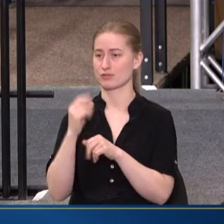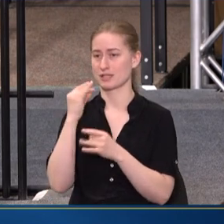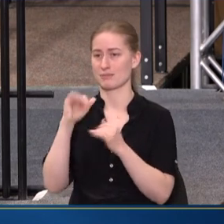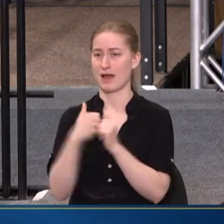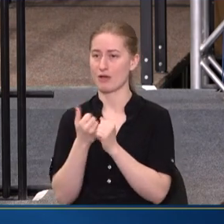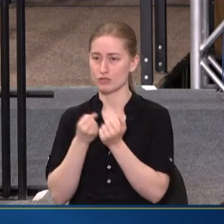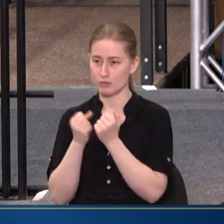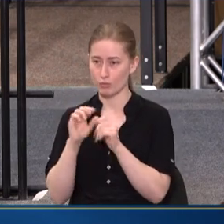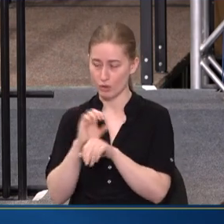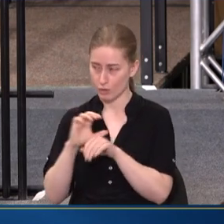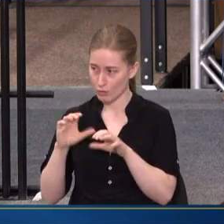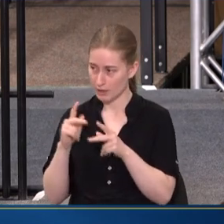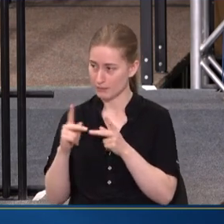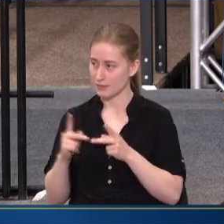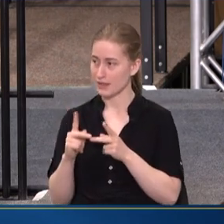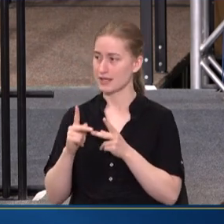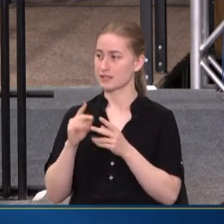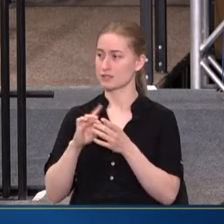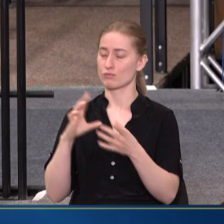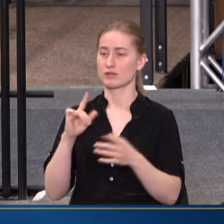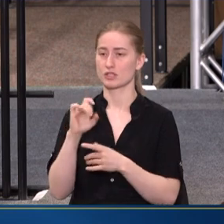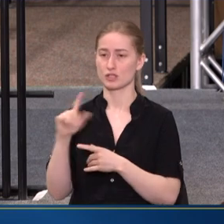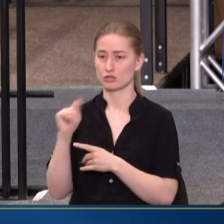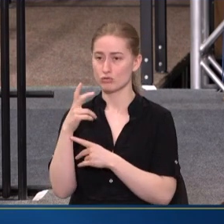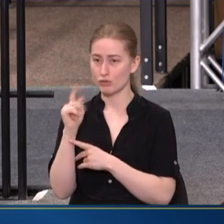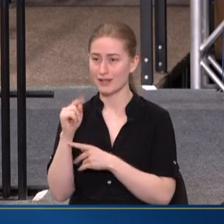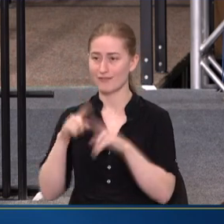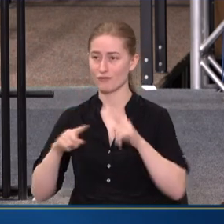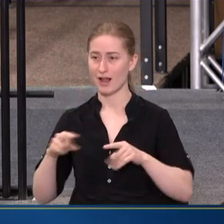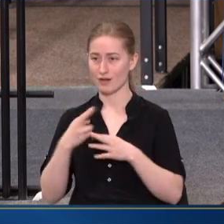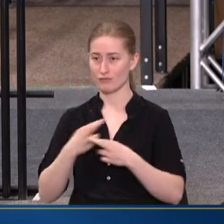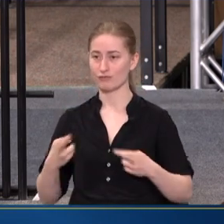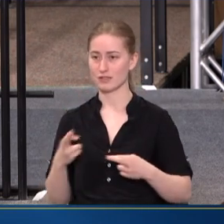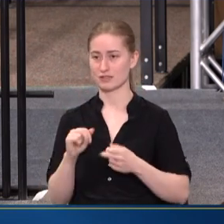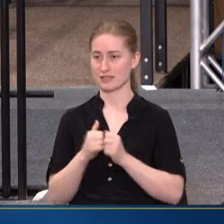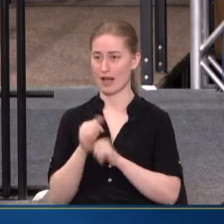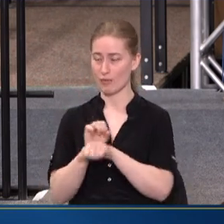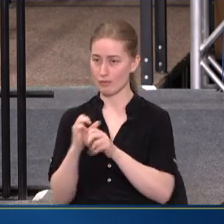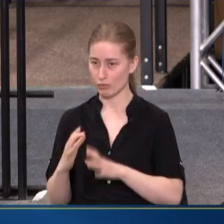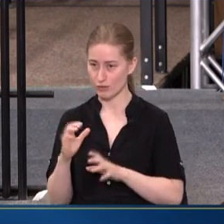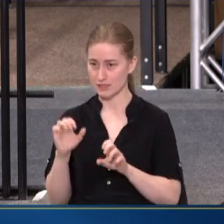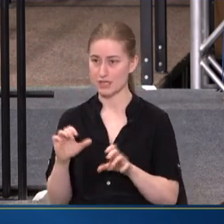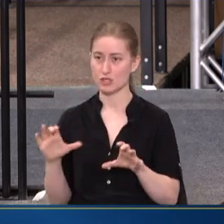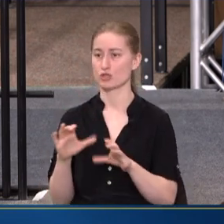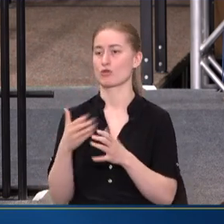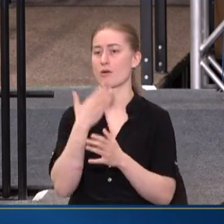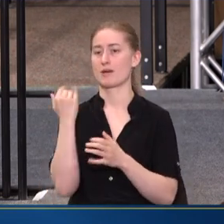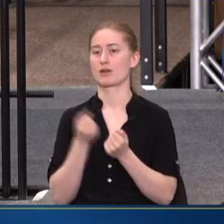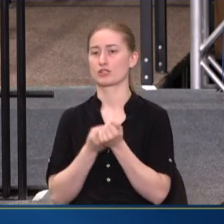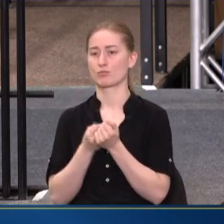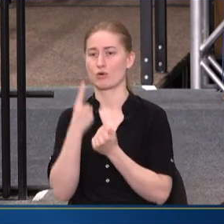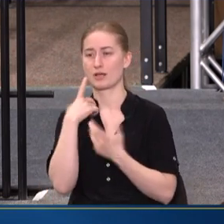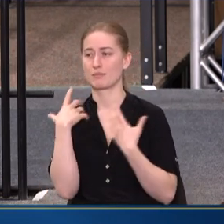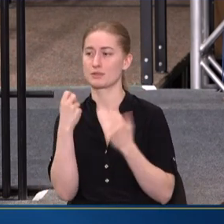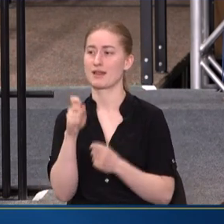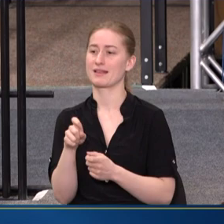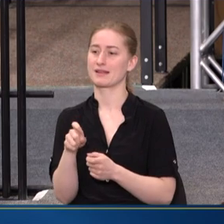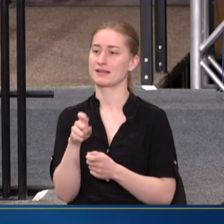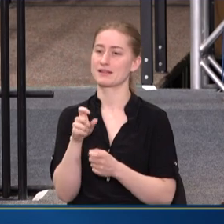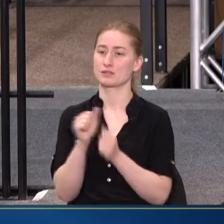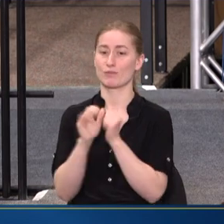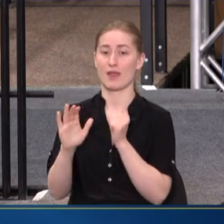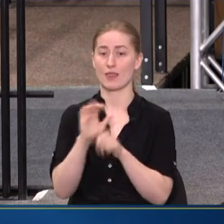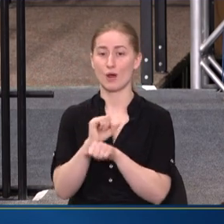WORKPLACES AND HAVE RELEASED TOOL KITS AND A VARIETY OF RESOURCES ABOUT HOW EMPLOYERS CAN DO BETTER AT SUPPORTING MENTAL HEALTH NEEDS OF THEIR